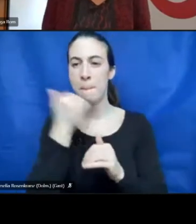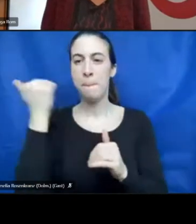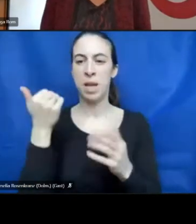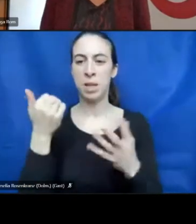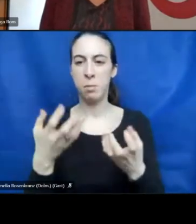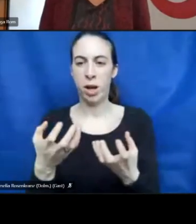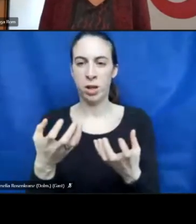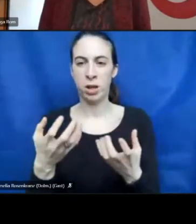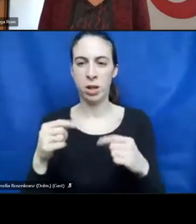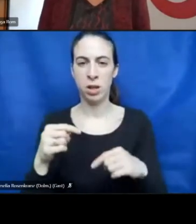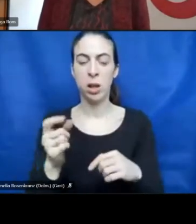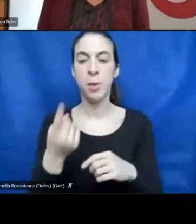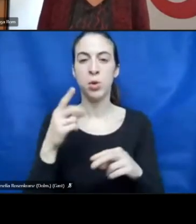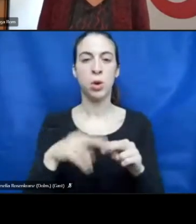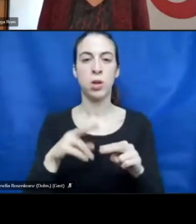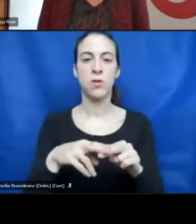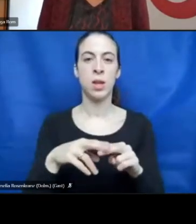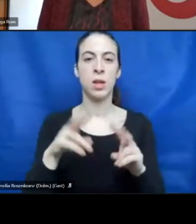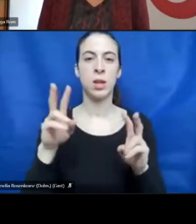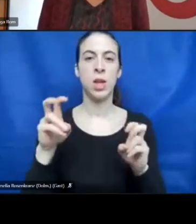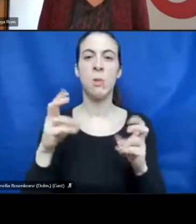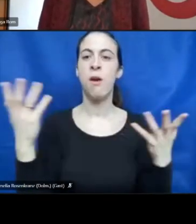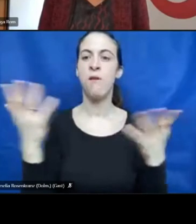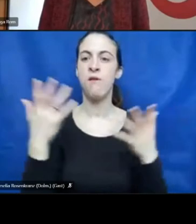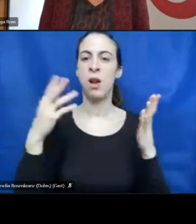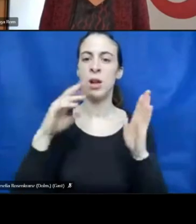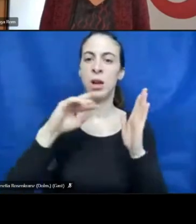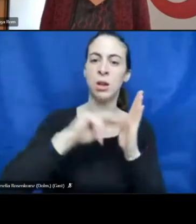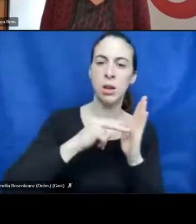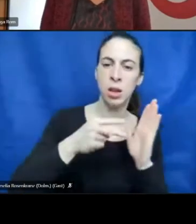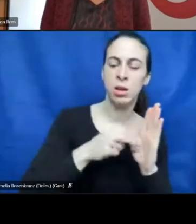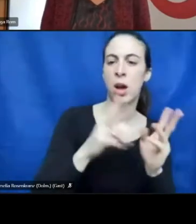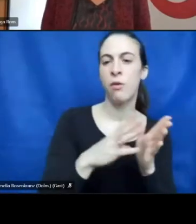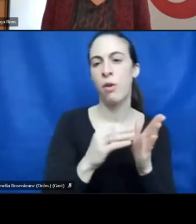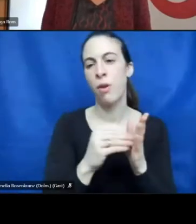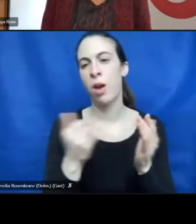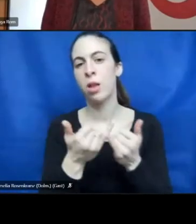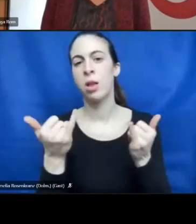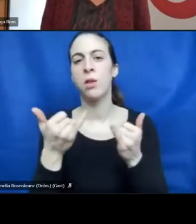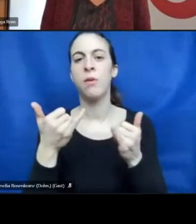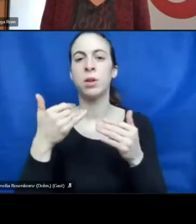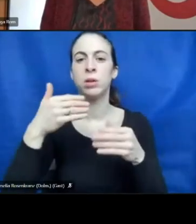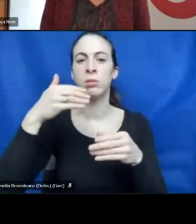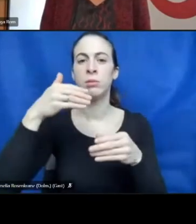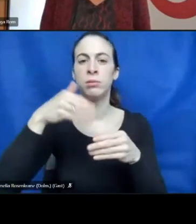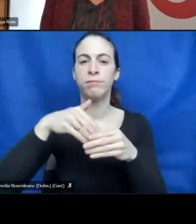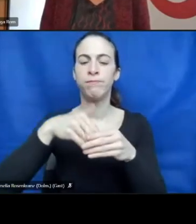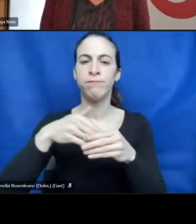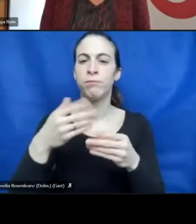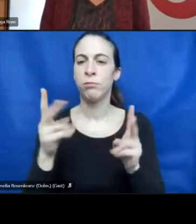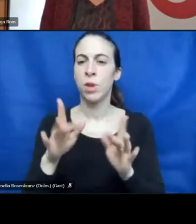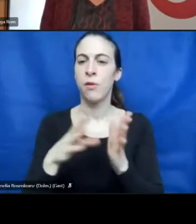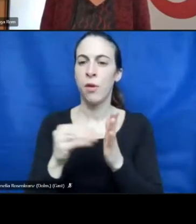especially also when it comes to which technology to use, which equipment to use for different kinds